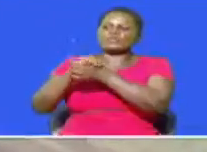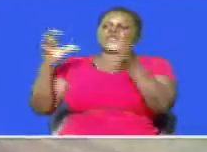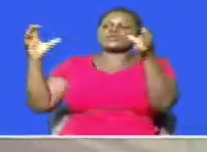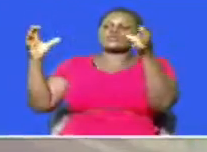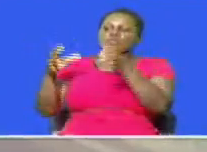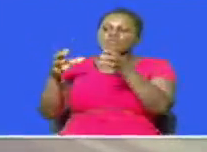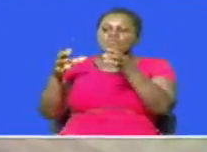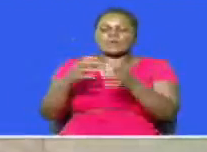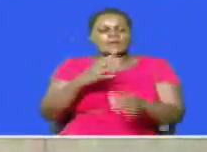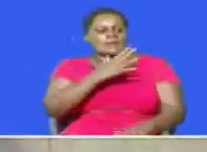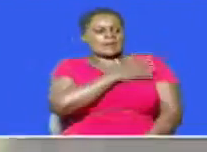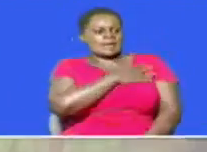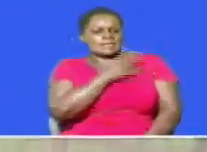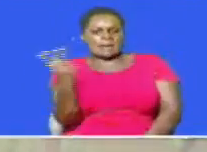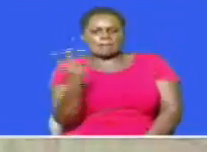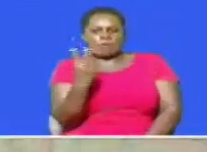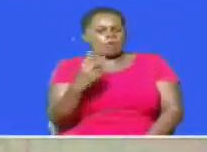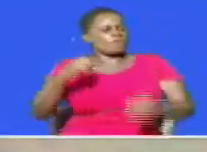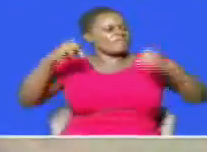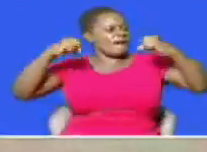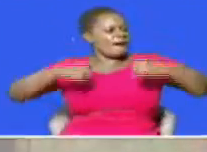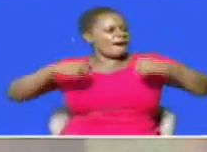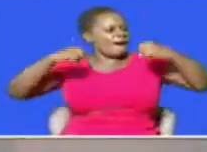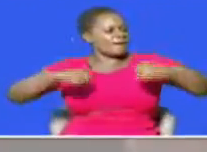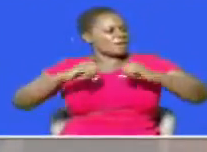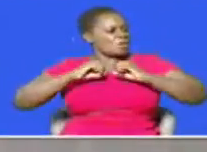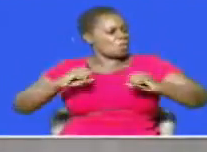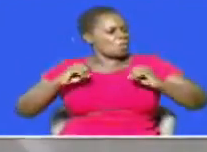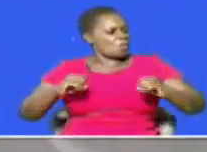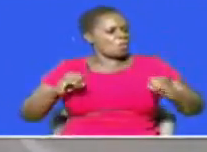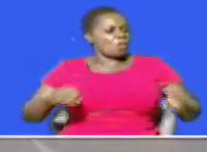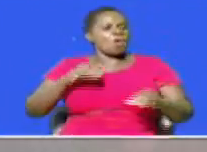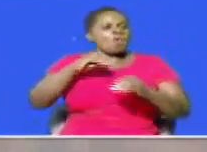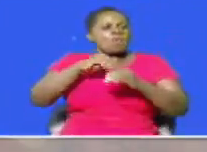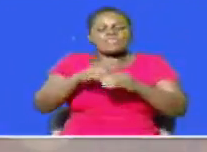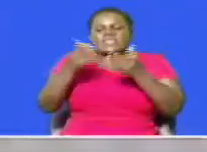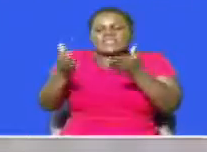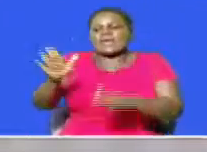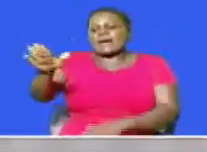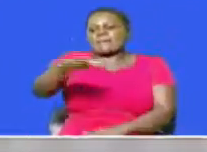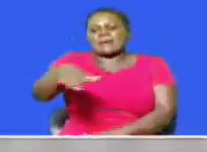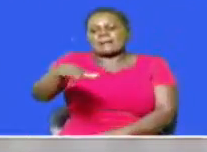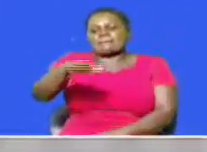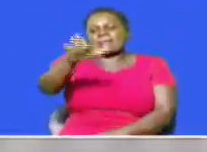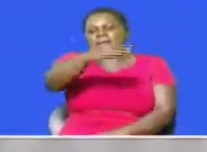party and those in nasa could not see eye to eye even within the precincts of parliament